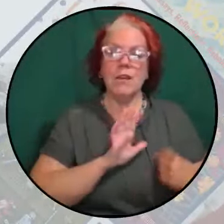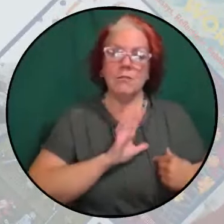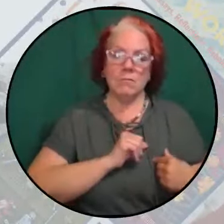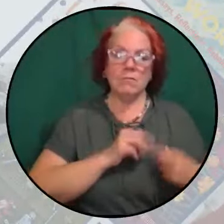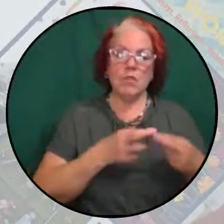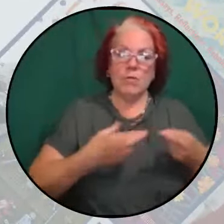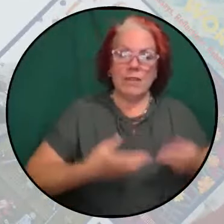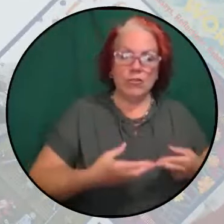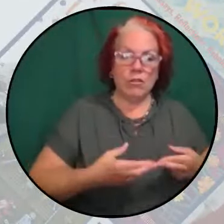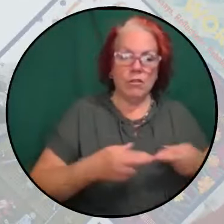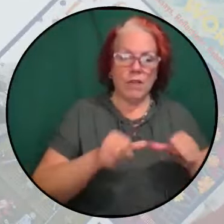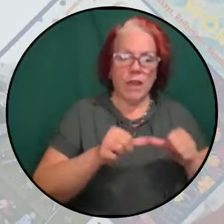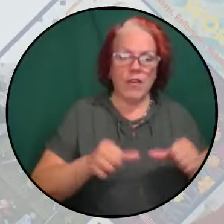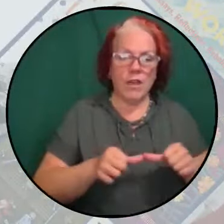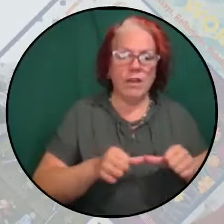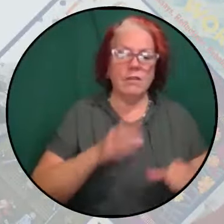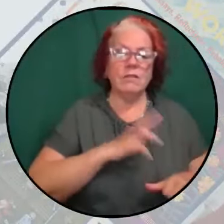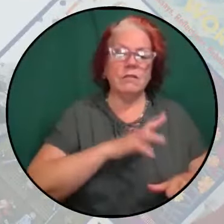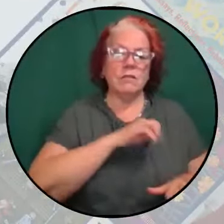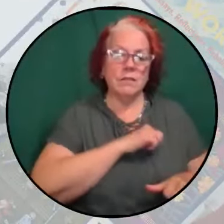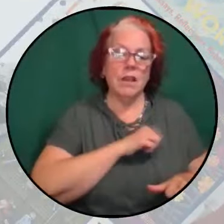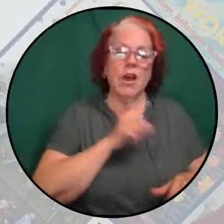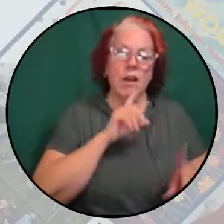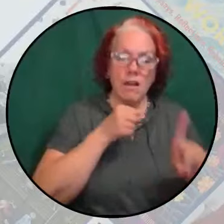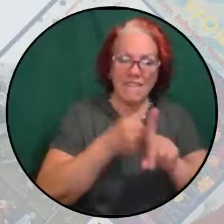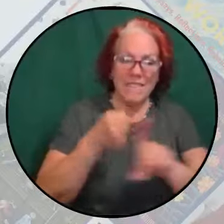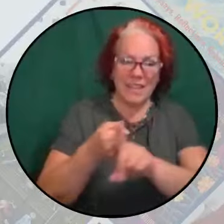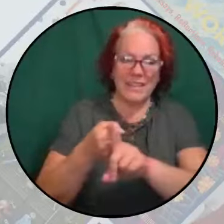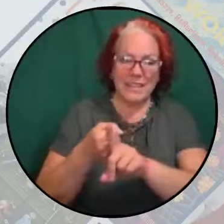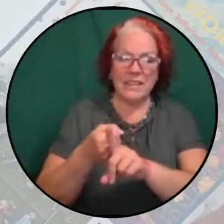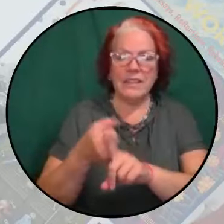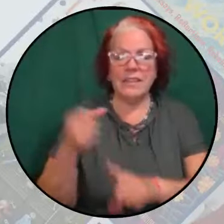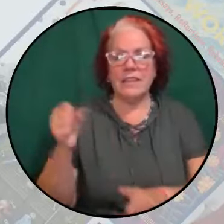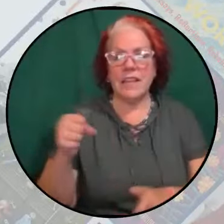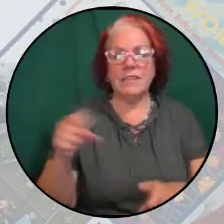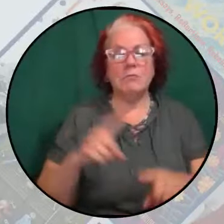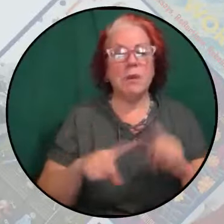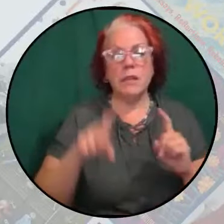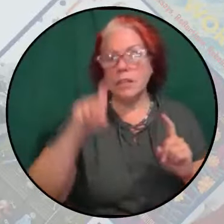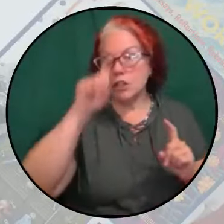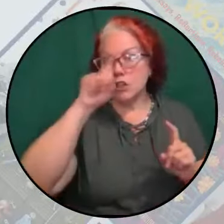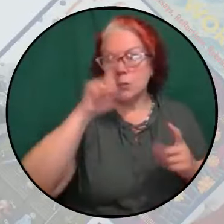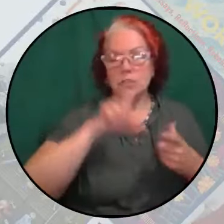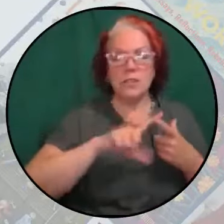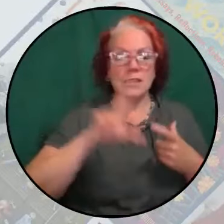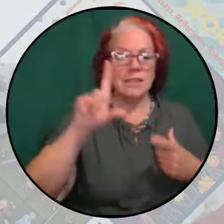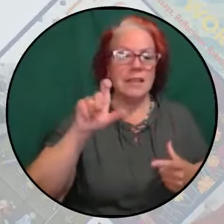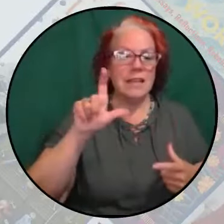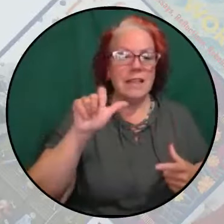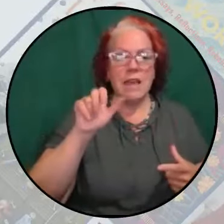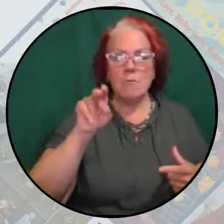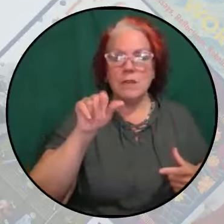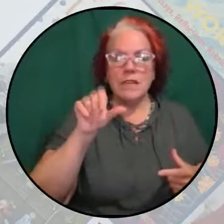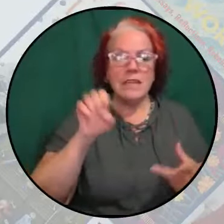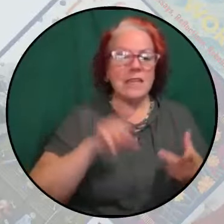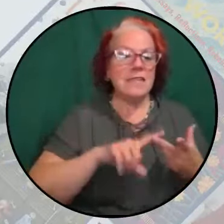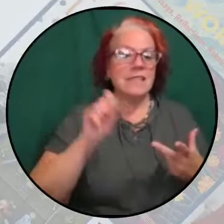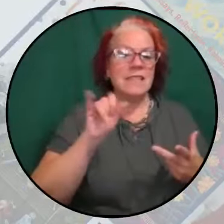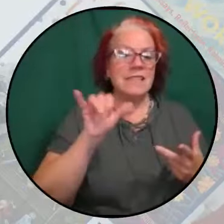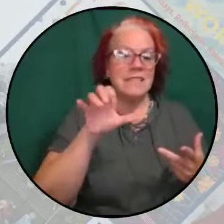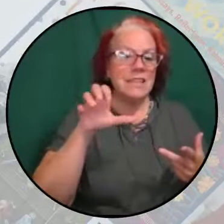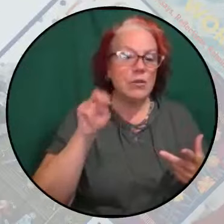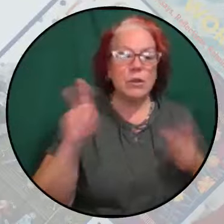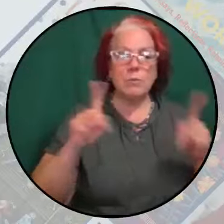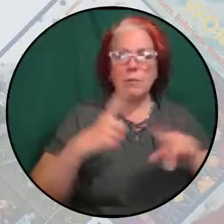issue, Palestinians are disproportionately affected, but, you know, Egyptians, Lebanese, Syrian, or people from those